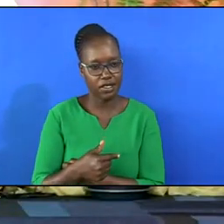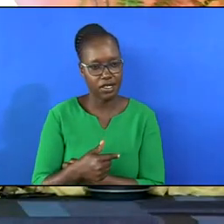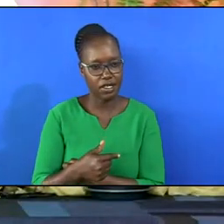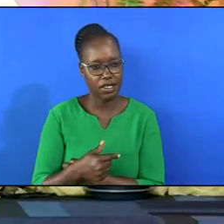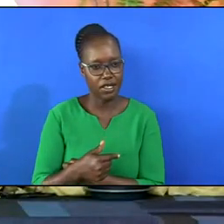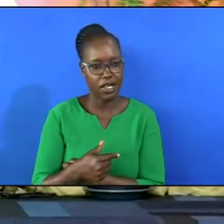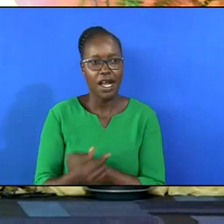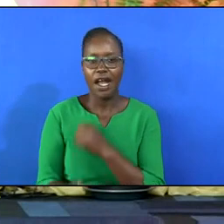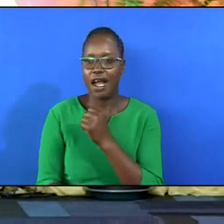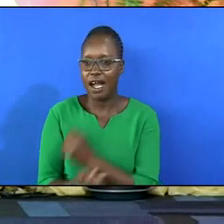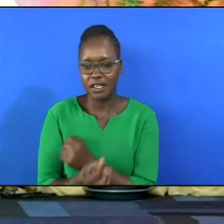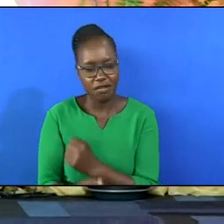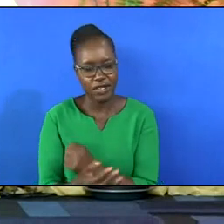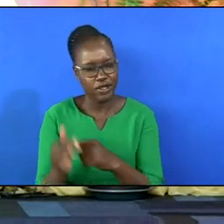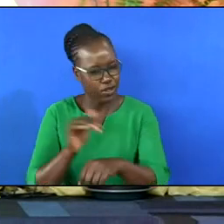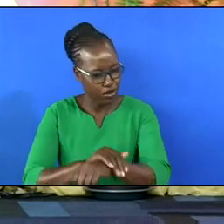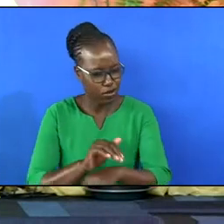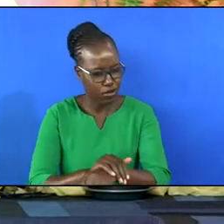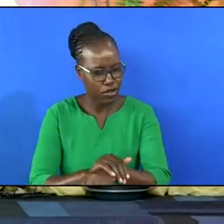Advice is good.